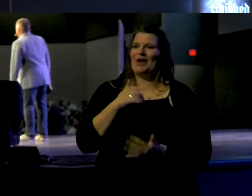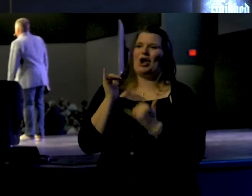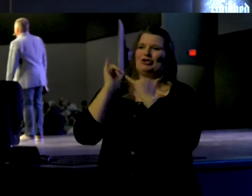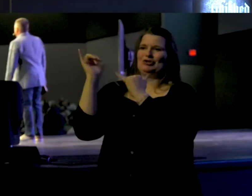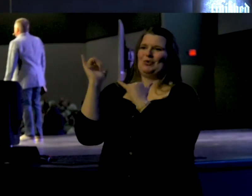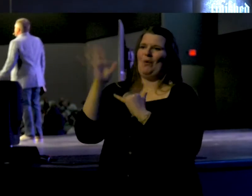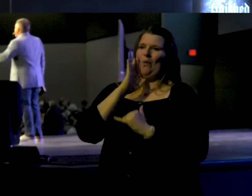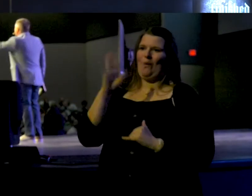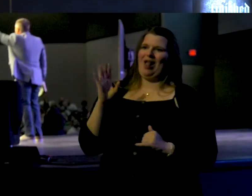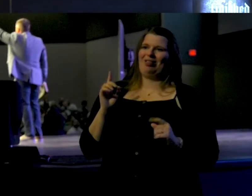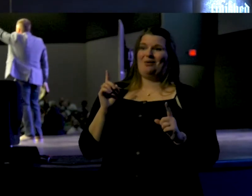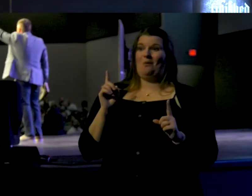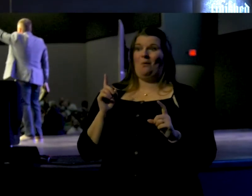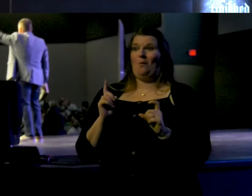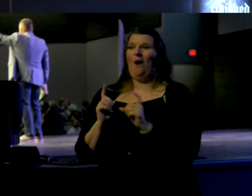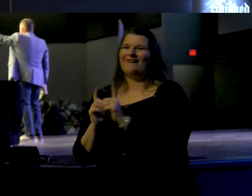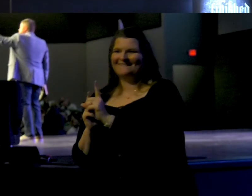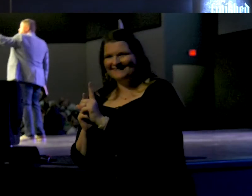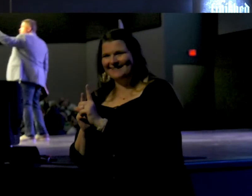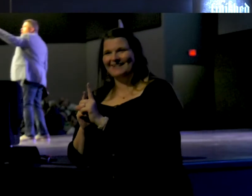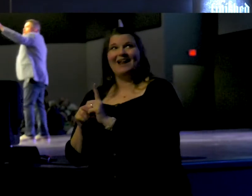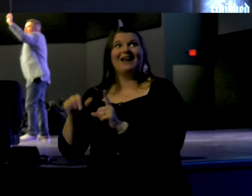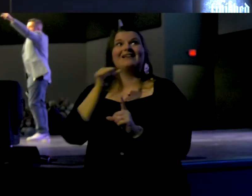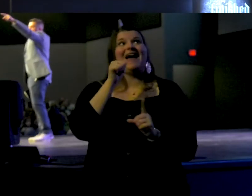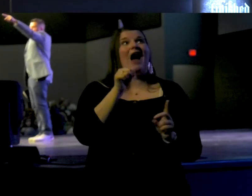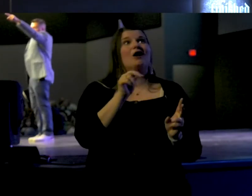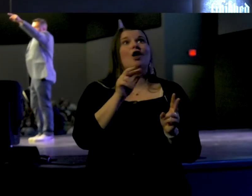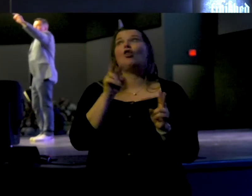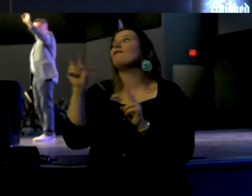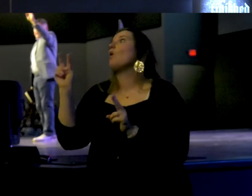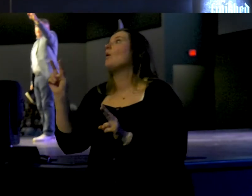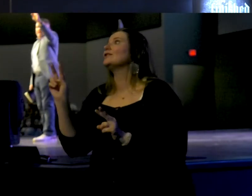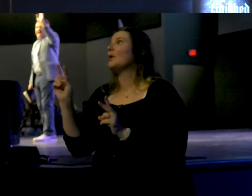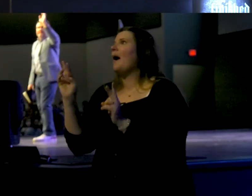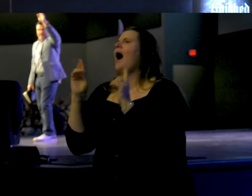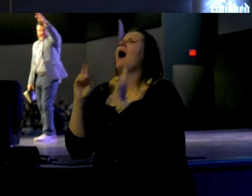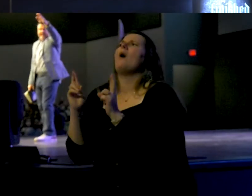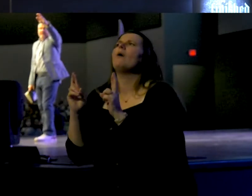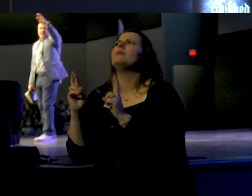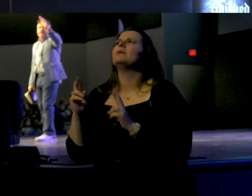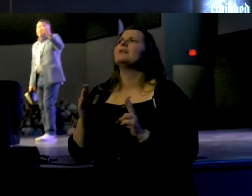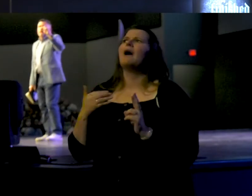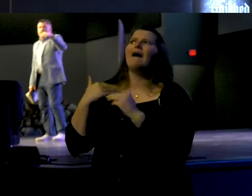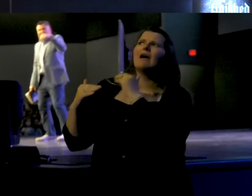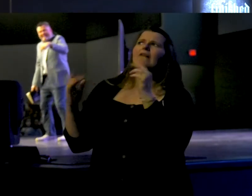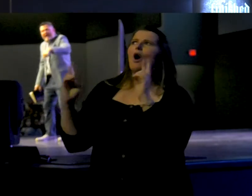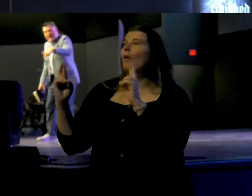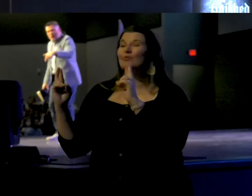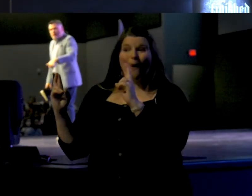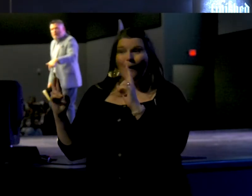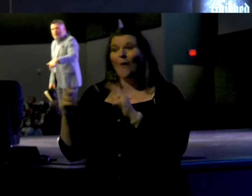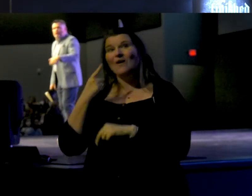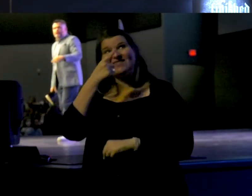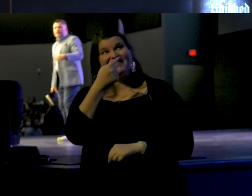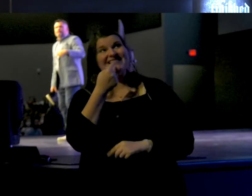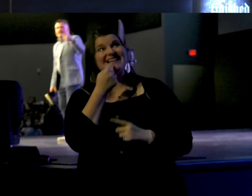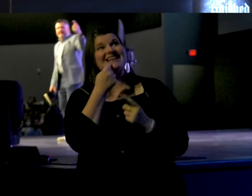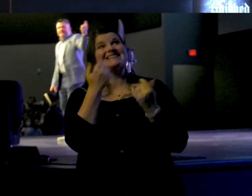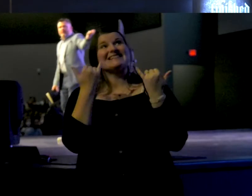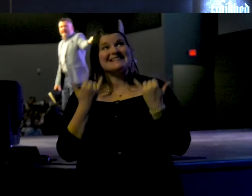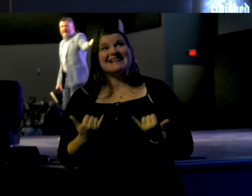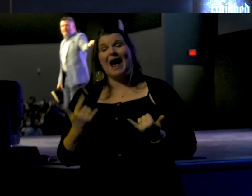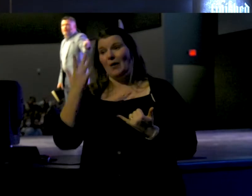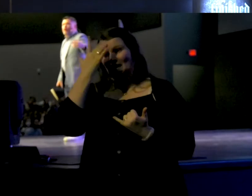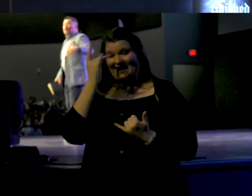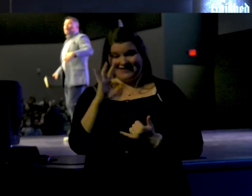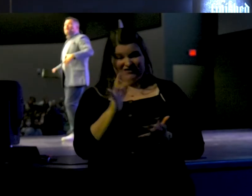not look forward to, not hope for, yeah, there's a new life, there's a heaven, but now, due to